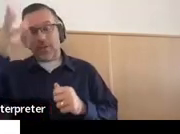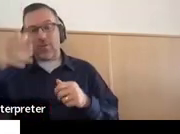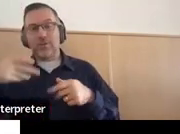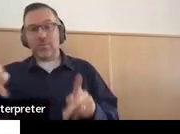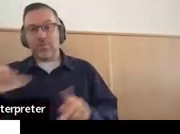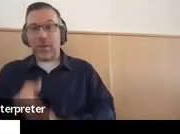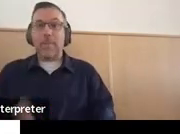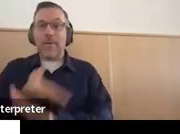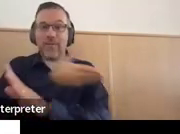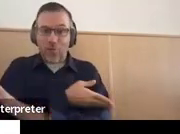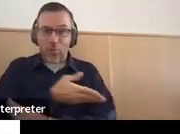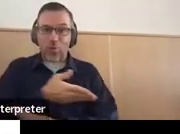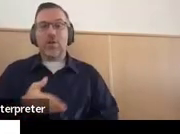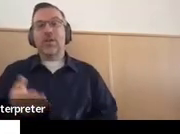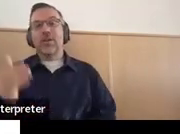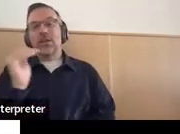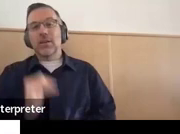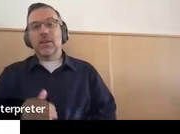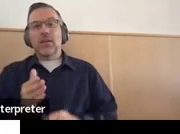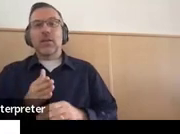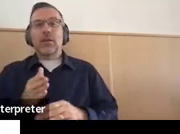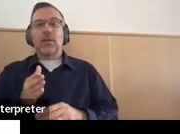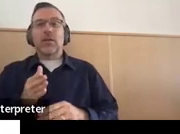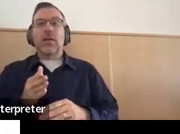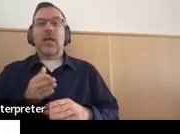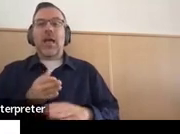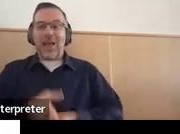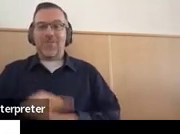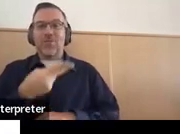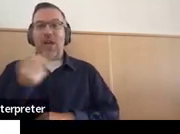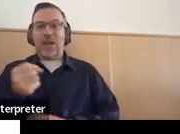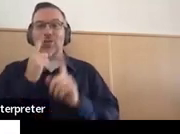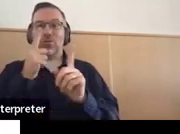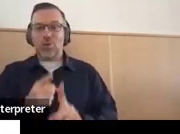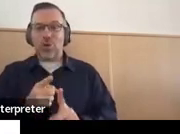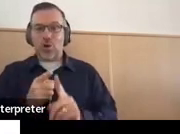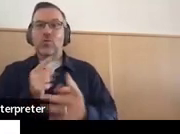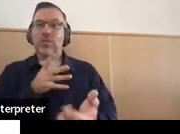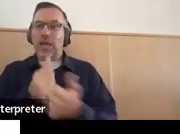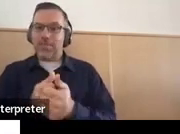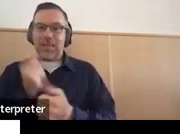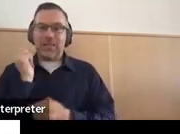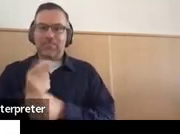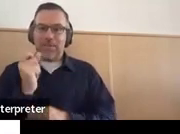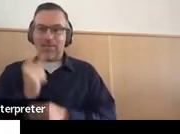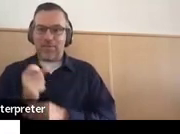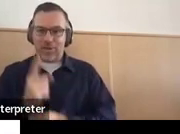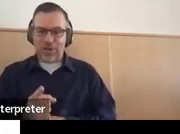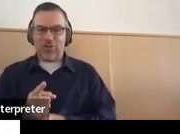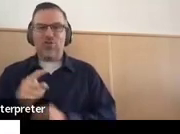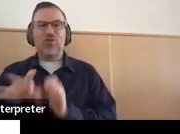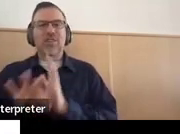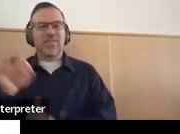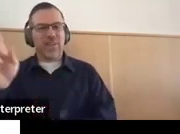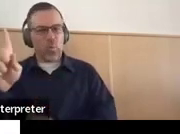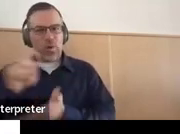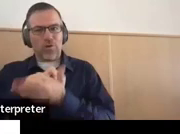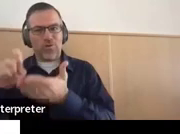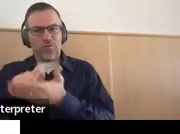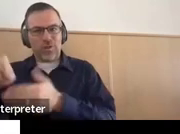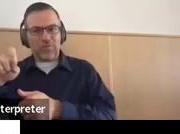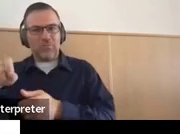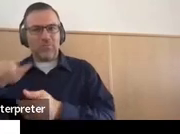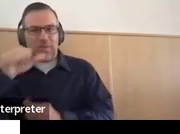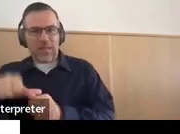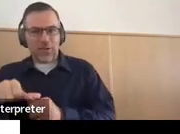please don't leave it blank. Post-secondary goals updated annually in the written notice. We look for age-appropriate assessments